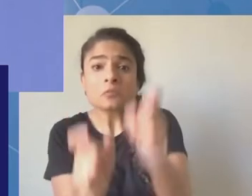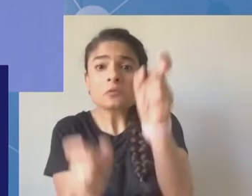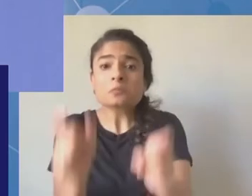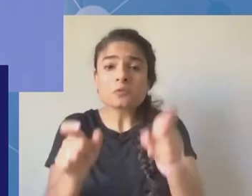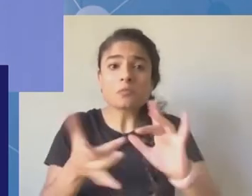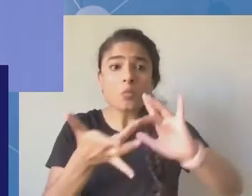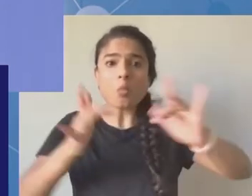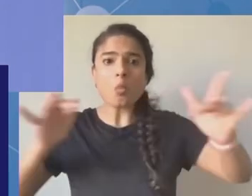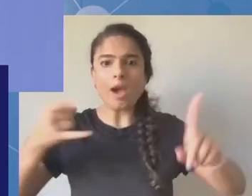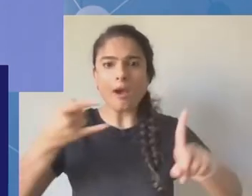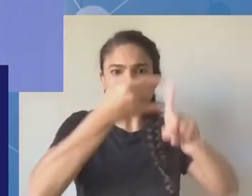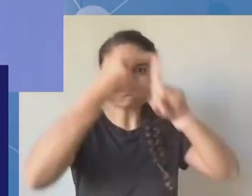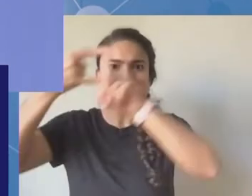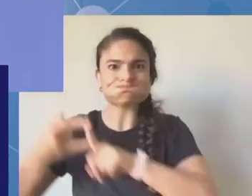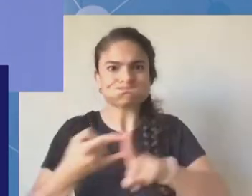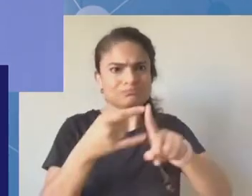listening.